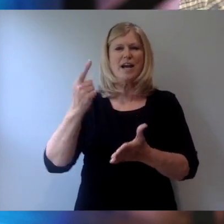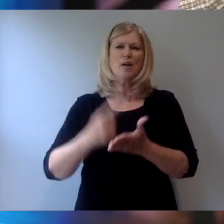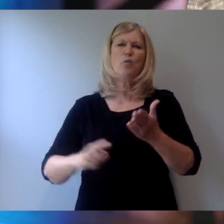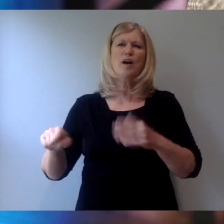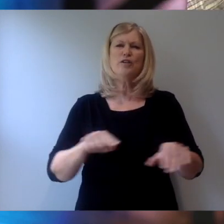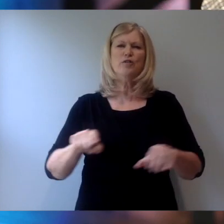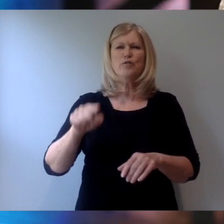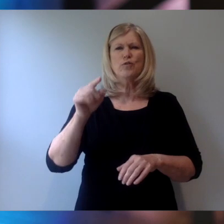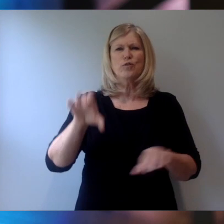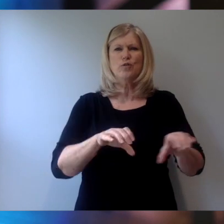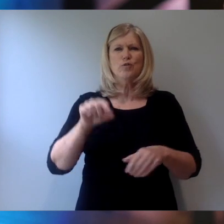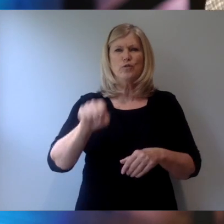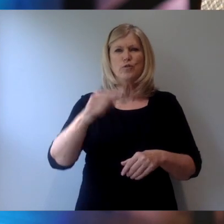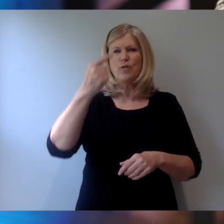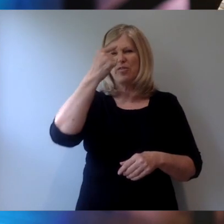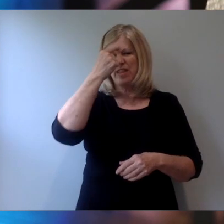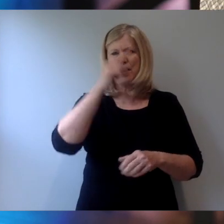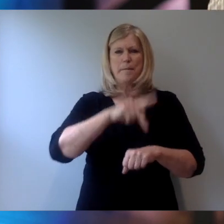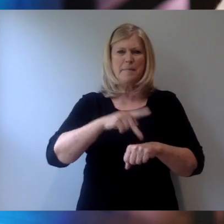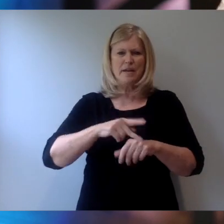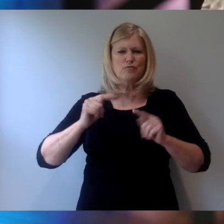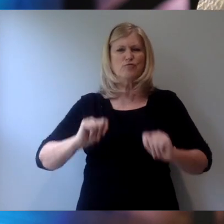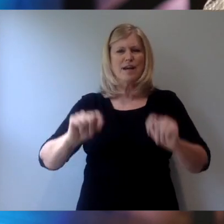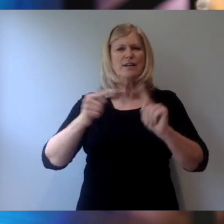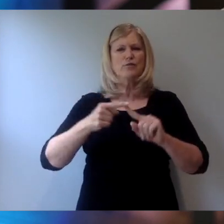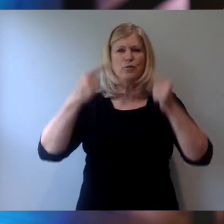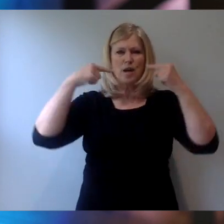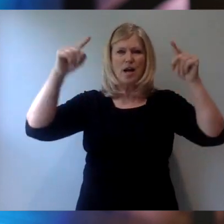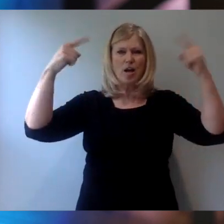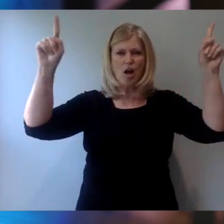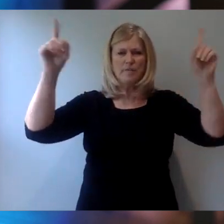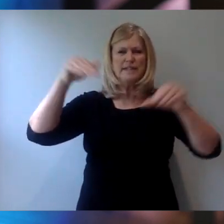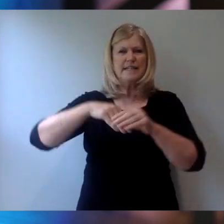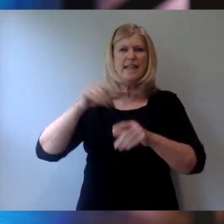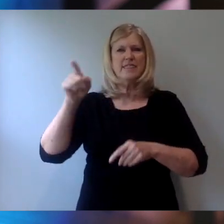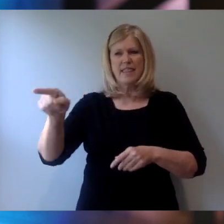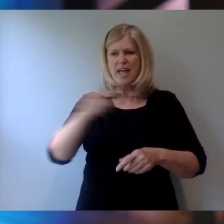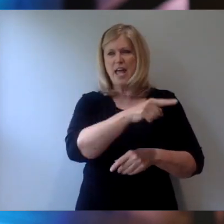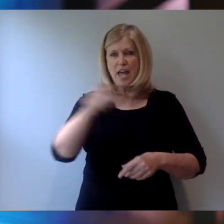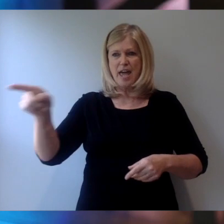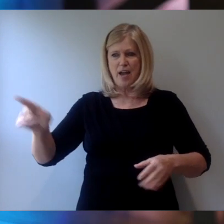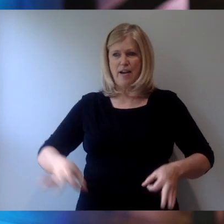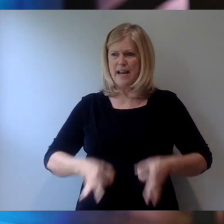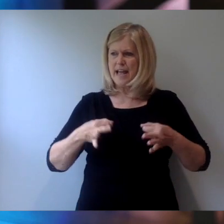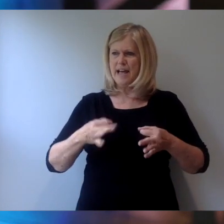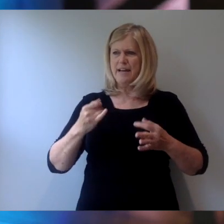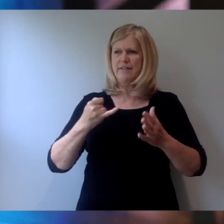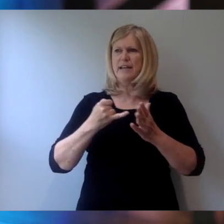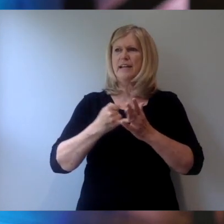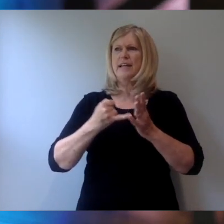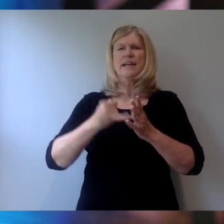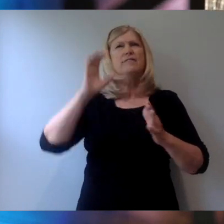Peter is trying to accomplish in their lives? If the picture that Peter is painting in these couple of